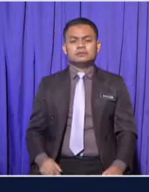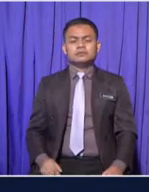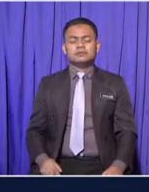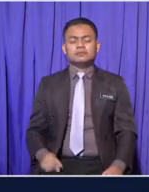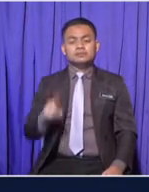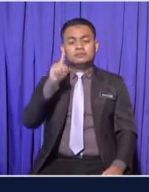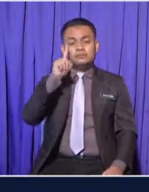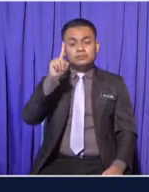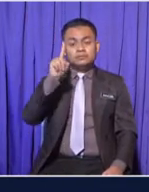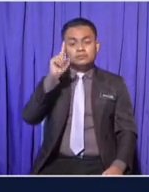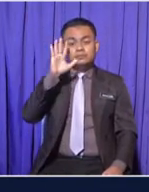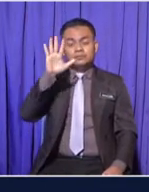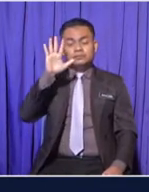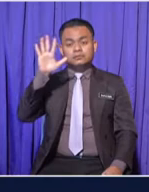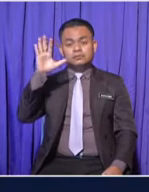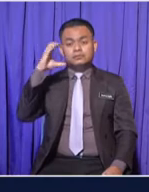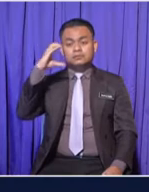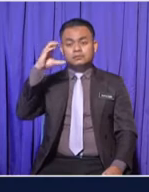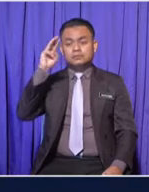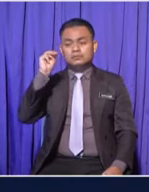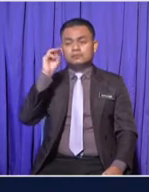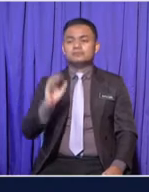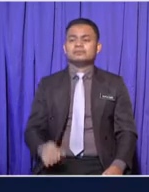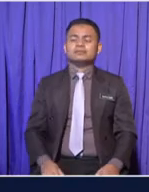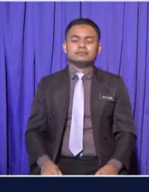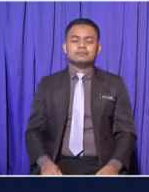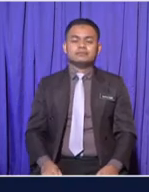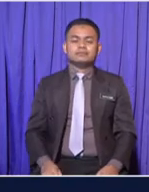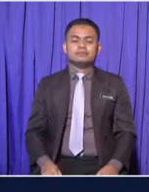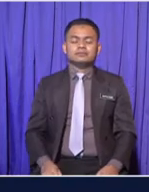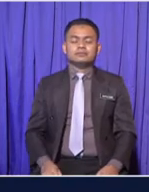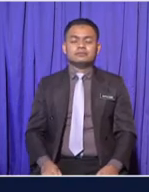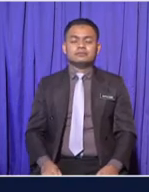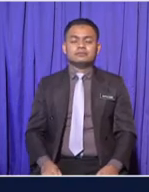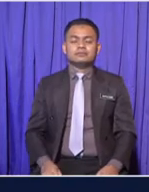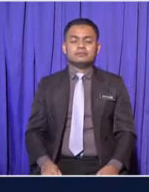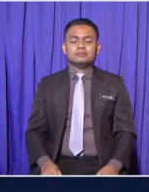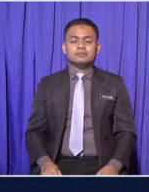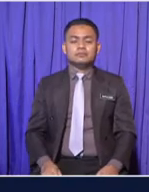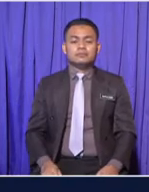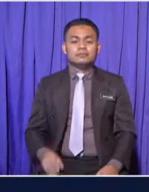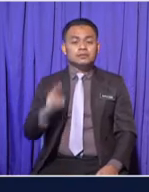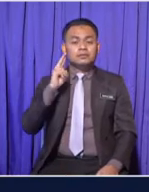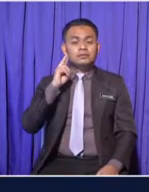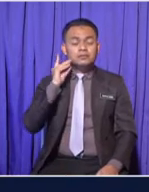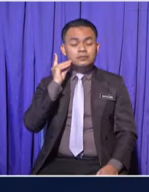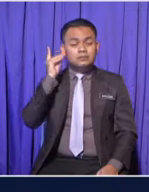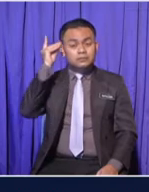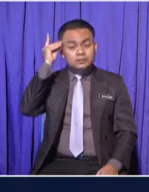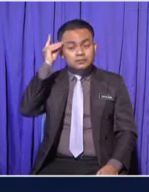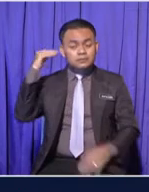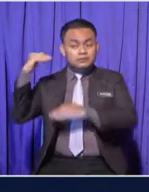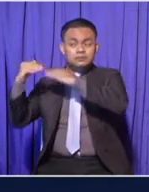155 cm At the adult stage, he